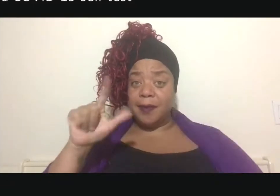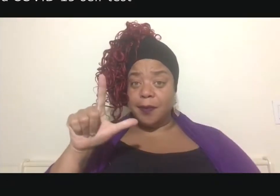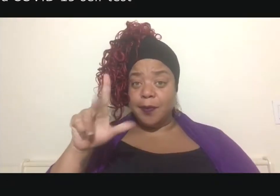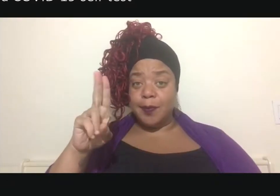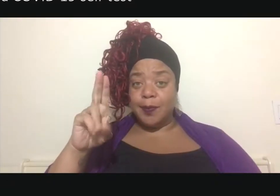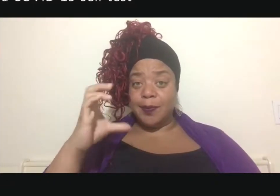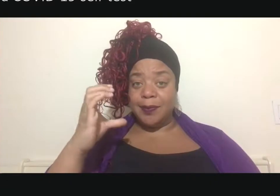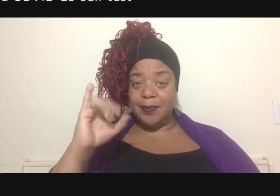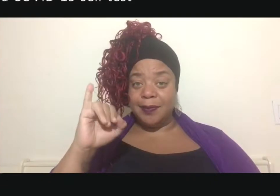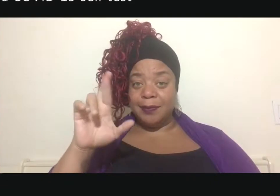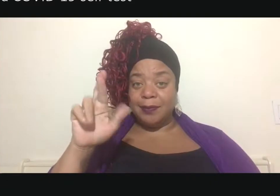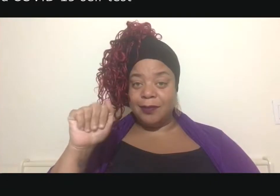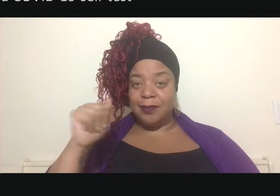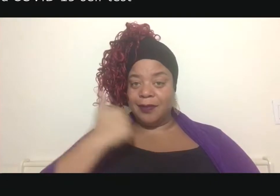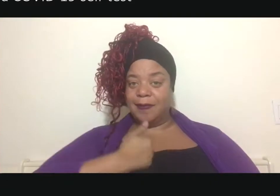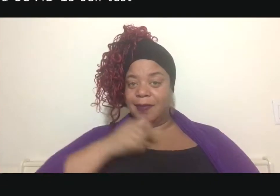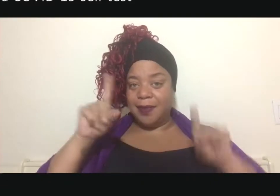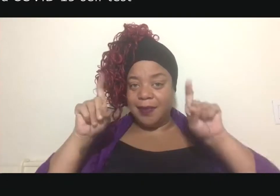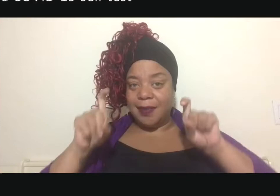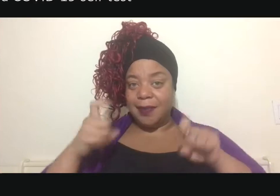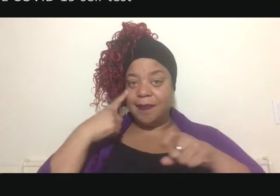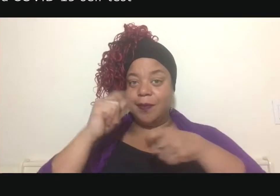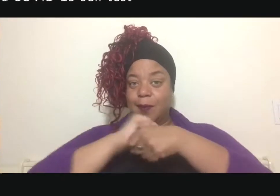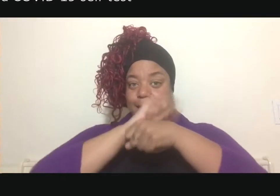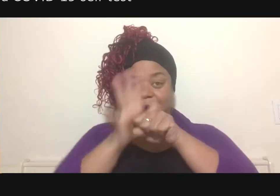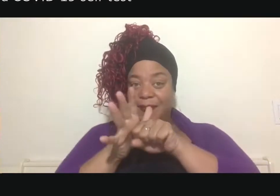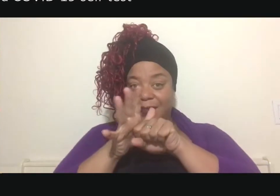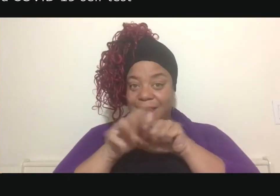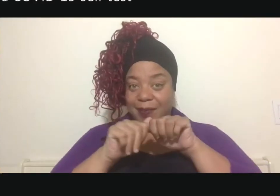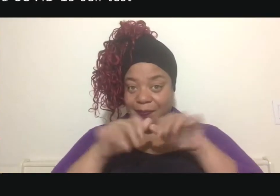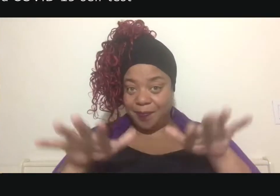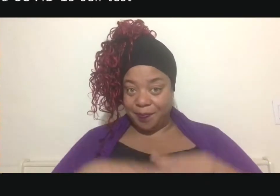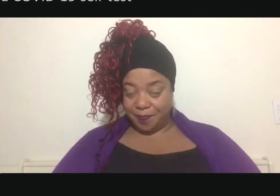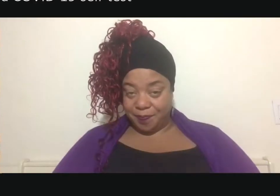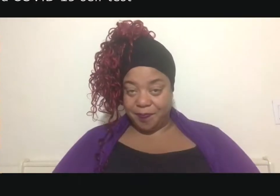How to do a Lucera self-test for COVID-19